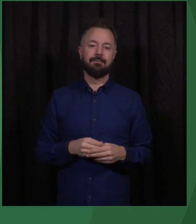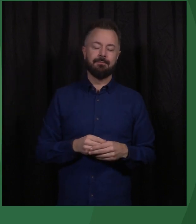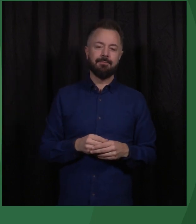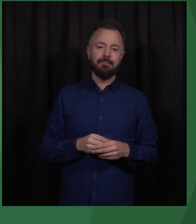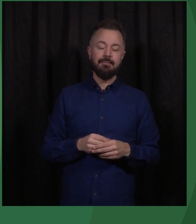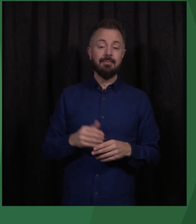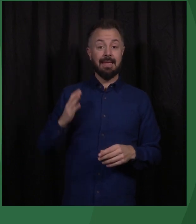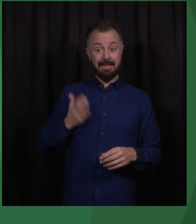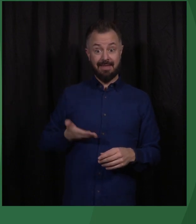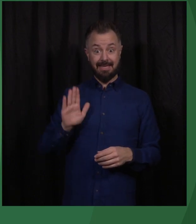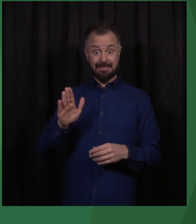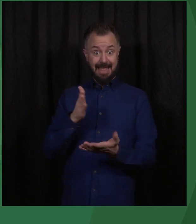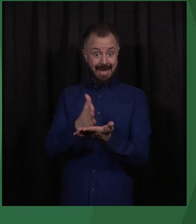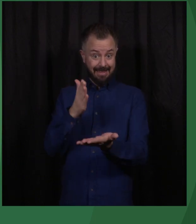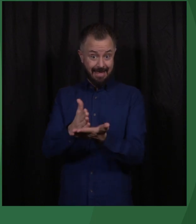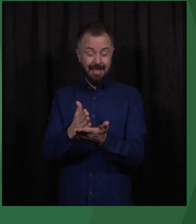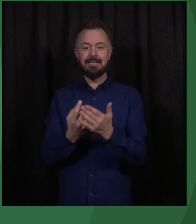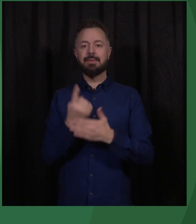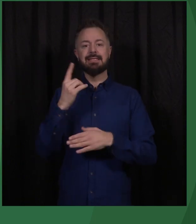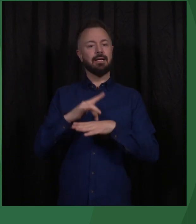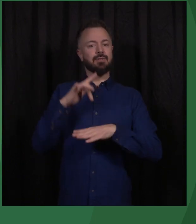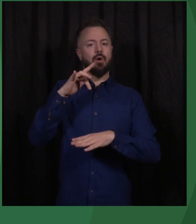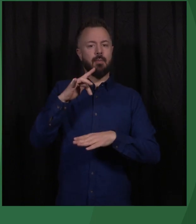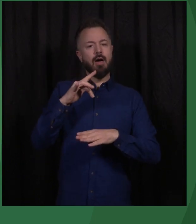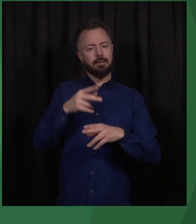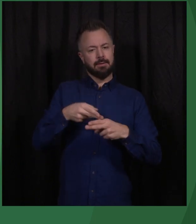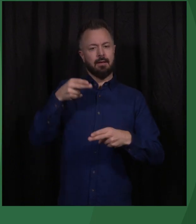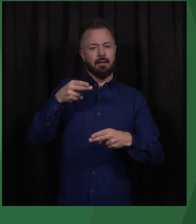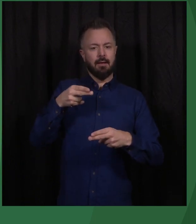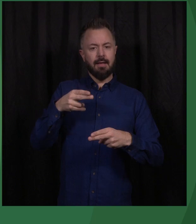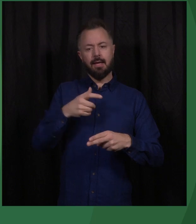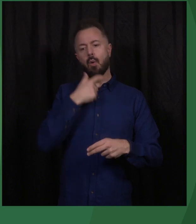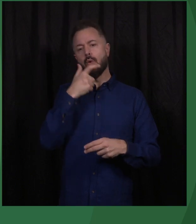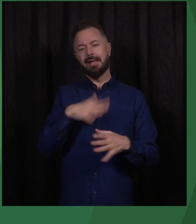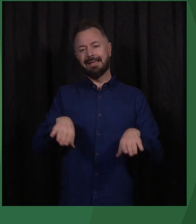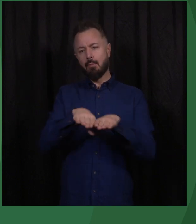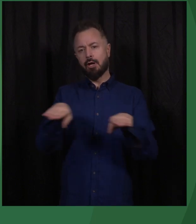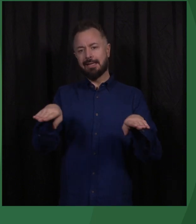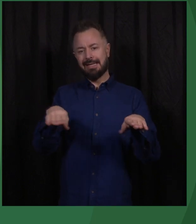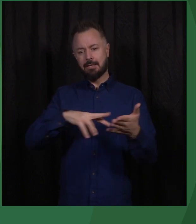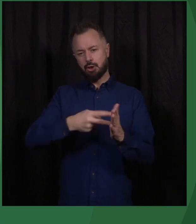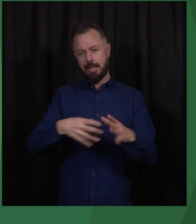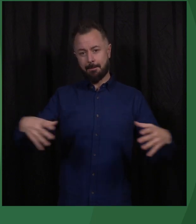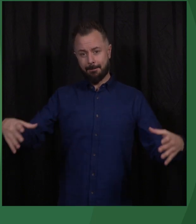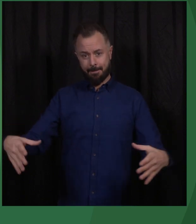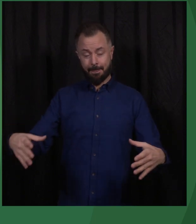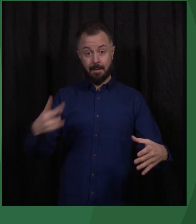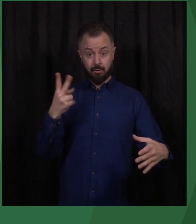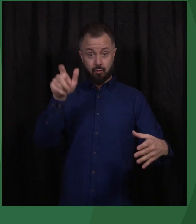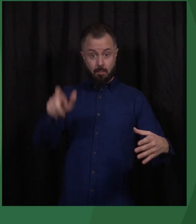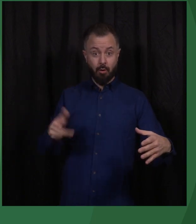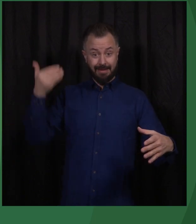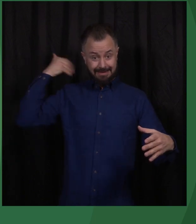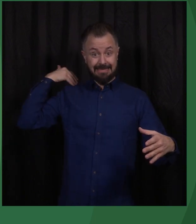Women's rights are particularly vulnerable in fragile and young democracies. Two months ago,